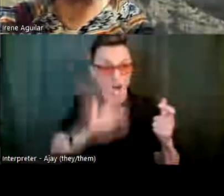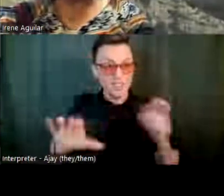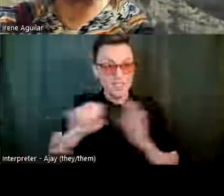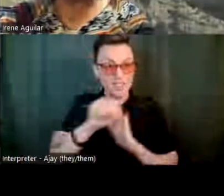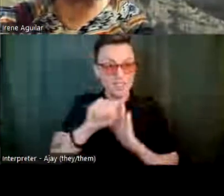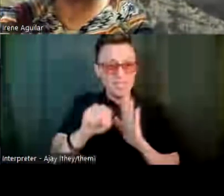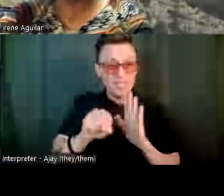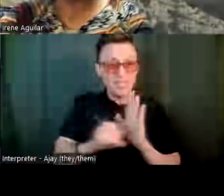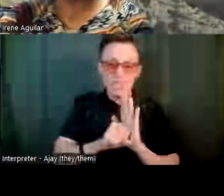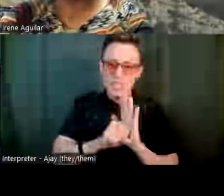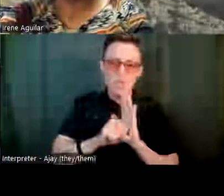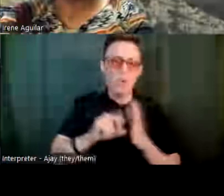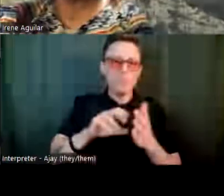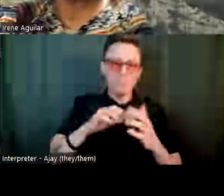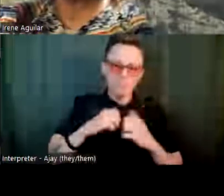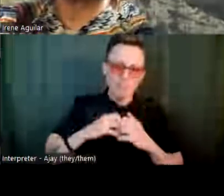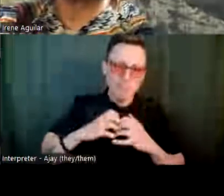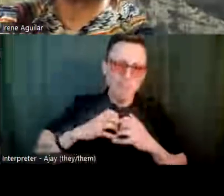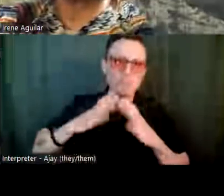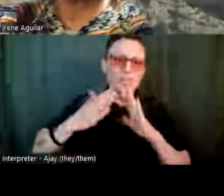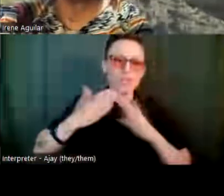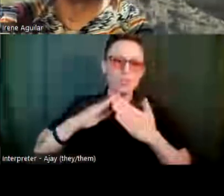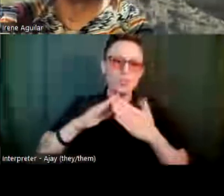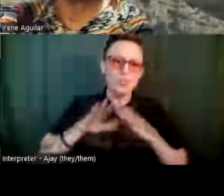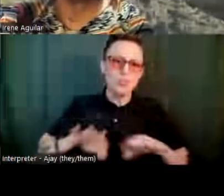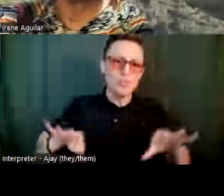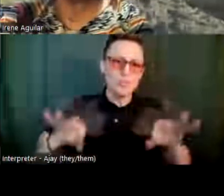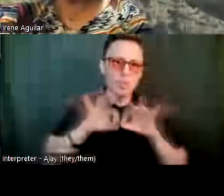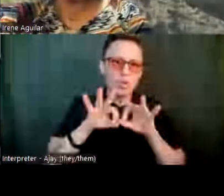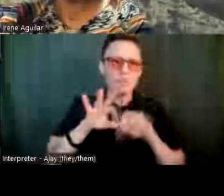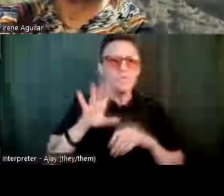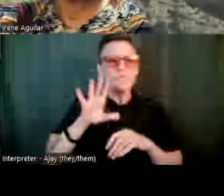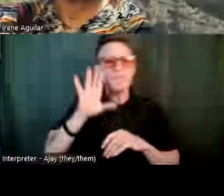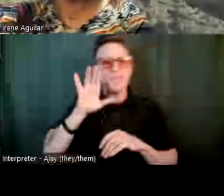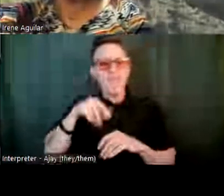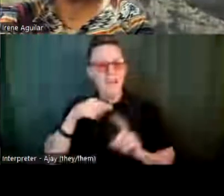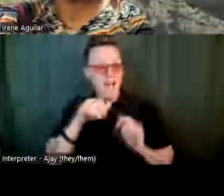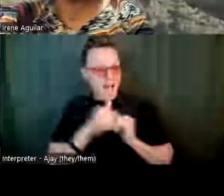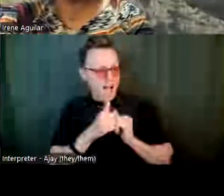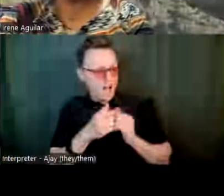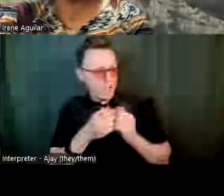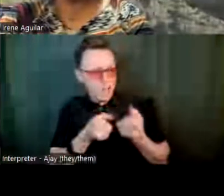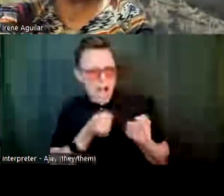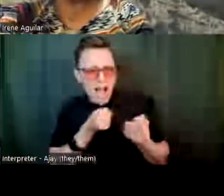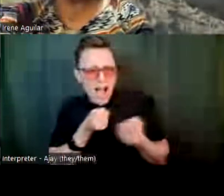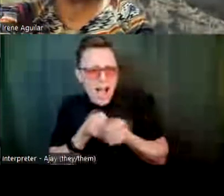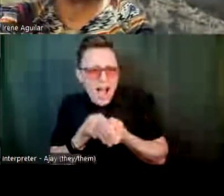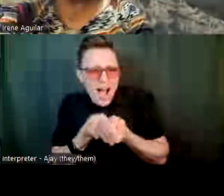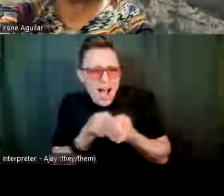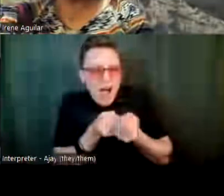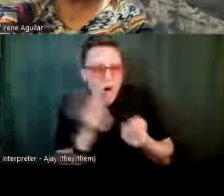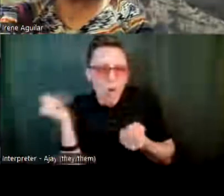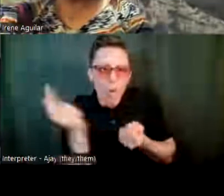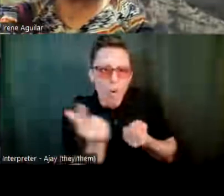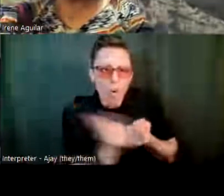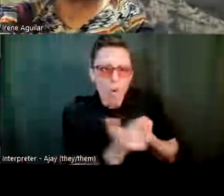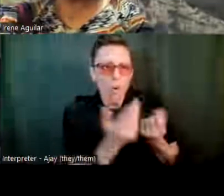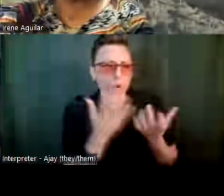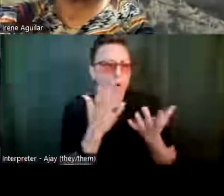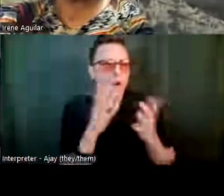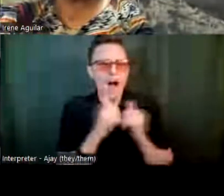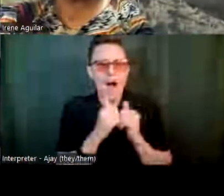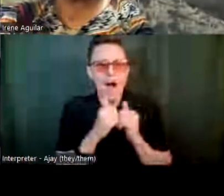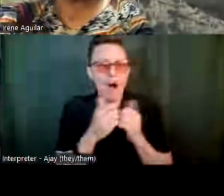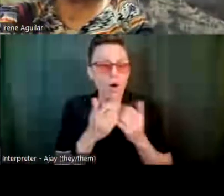you kind of have to build a community. But in terms of that, how do you advocate for all of these groups through means such as